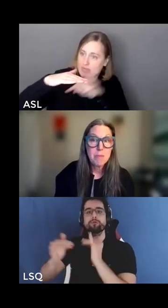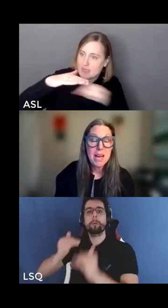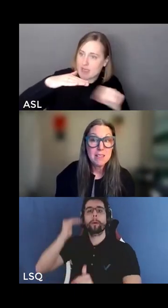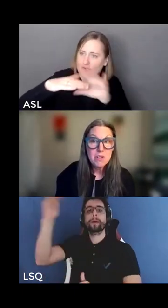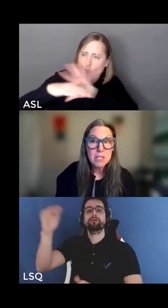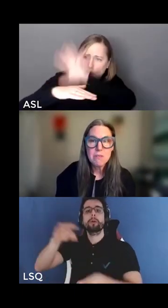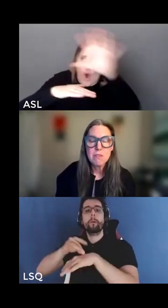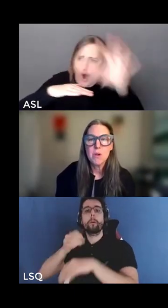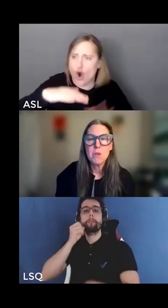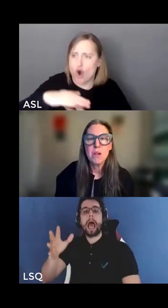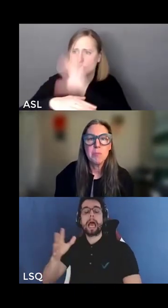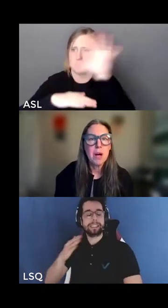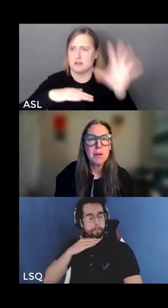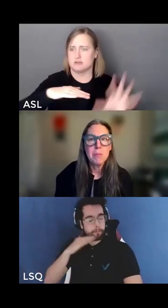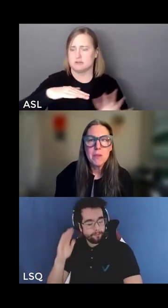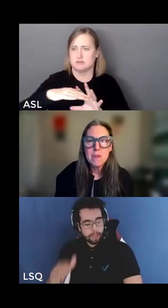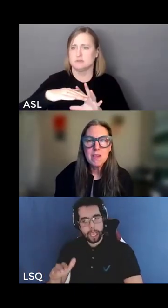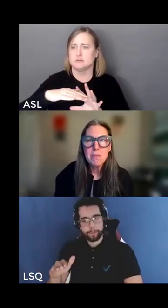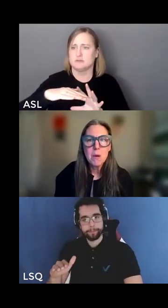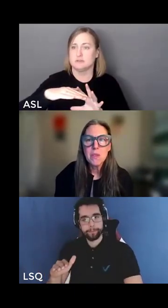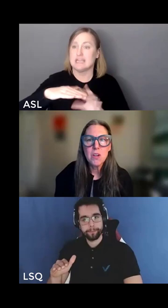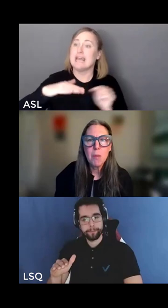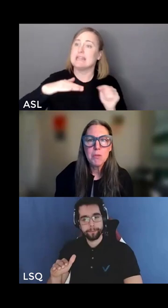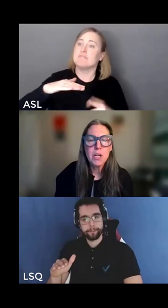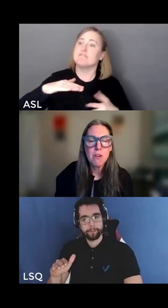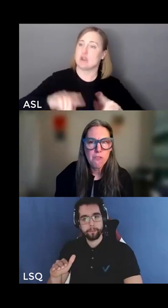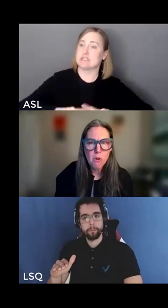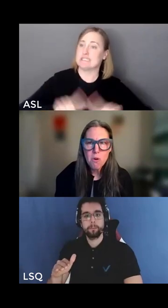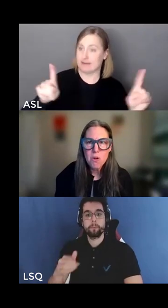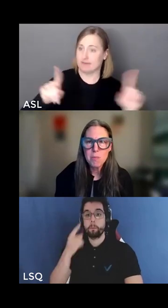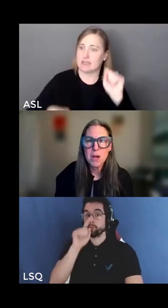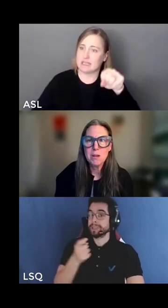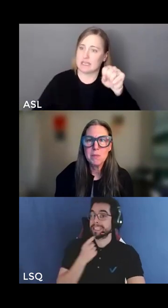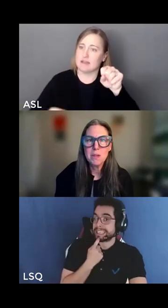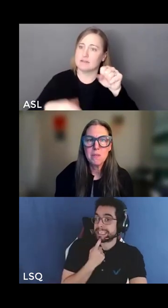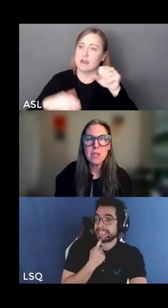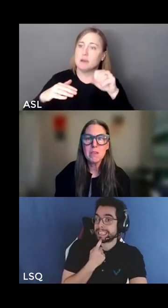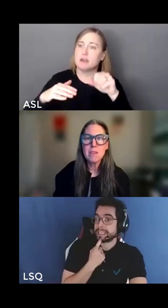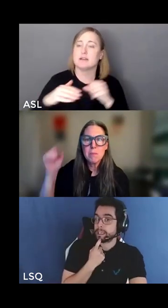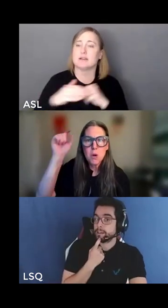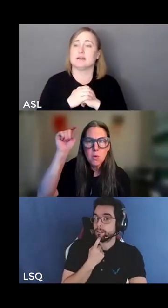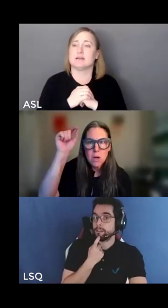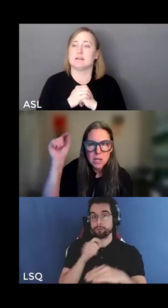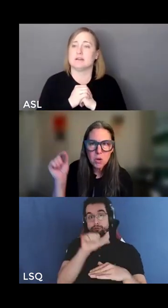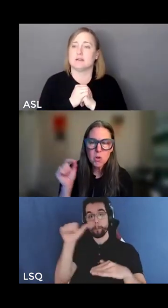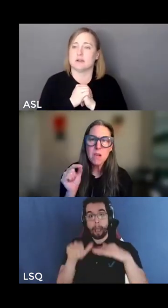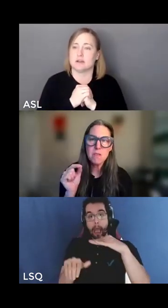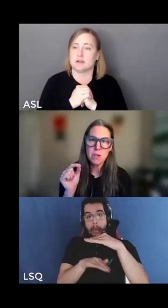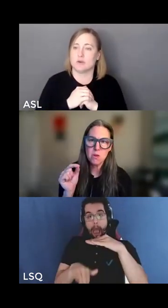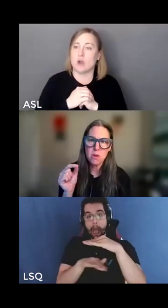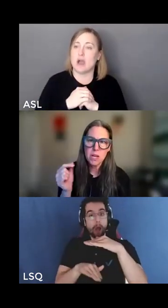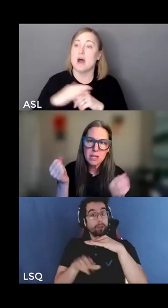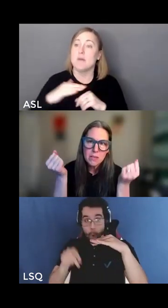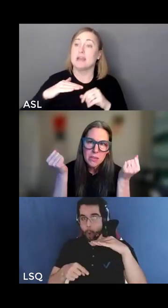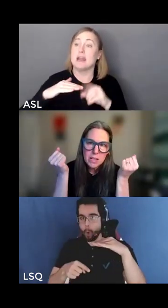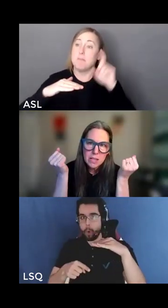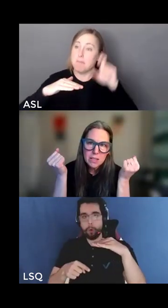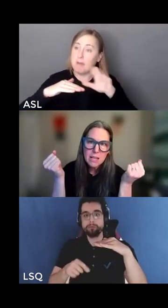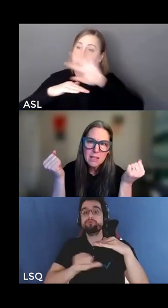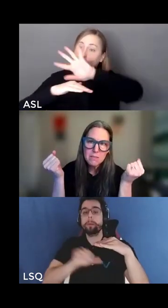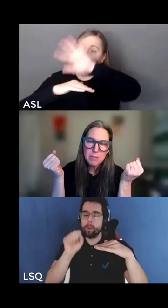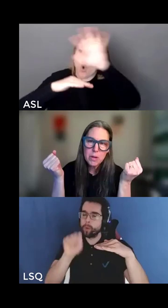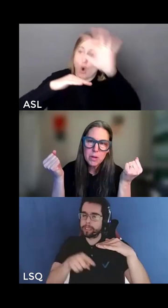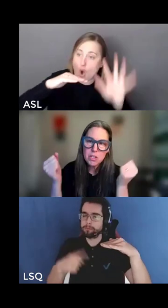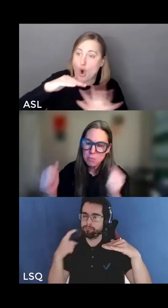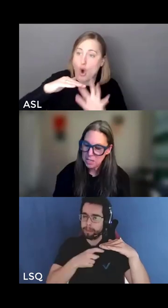harmful it's bad differently for folks on the bottom but this isn't about the top doing for this is about working across the coin in